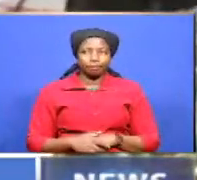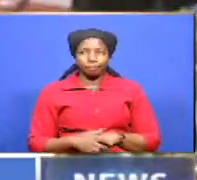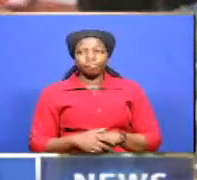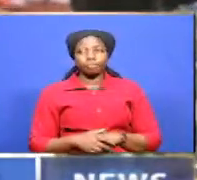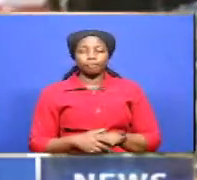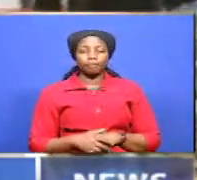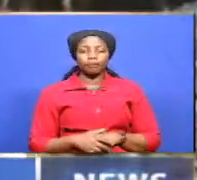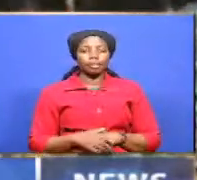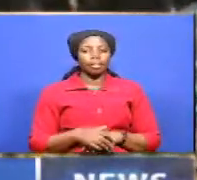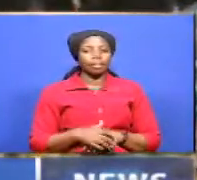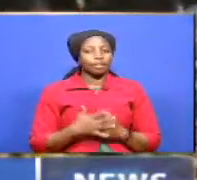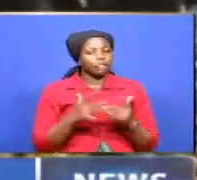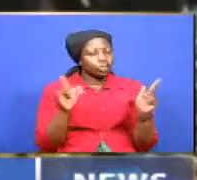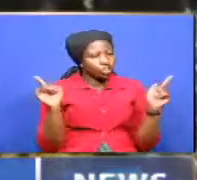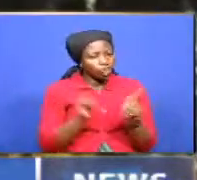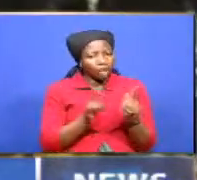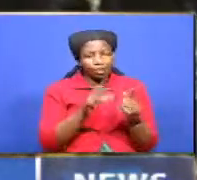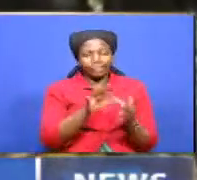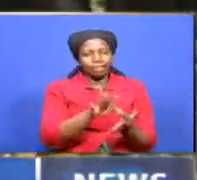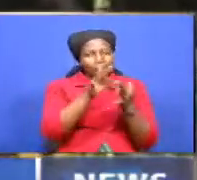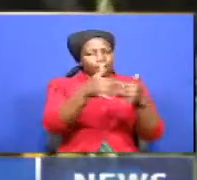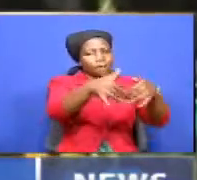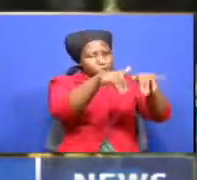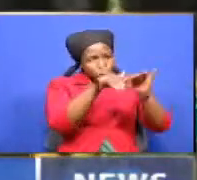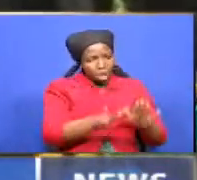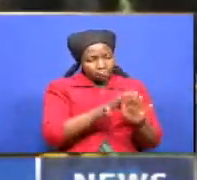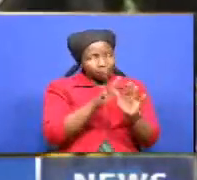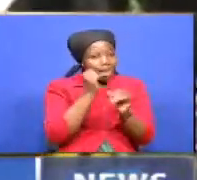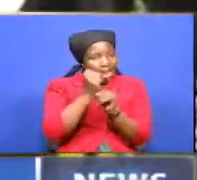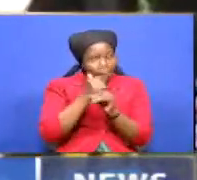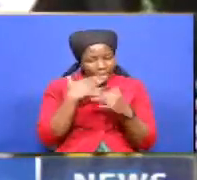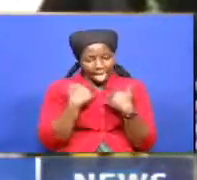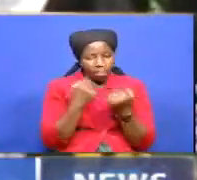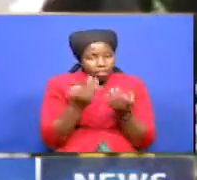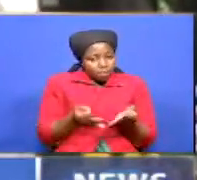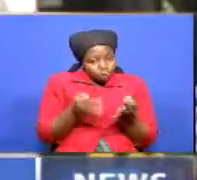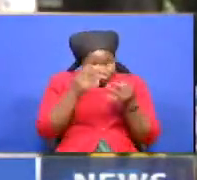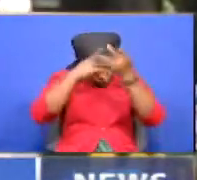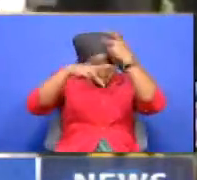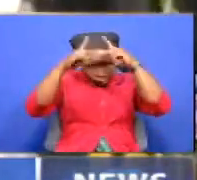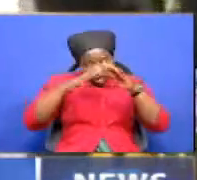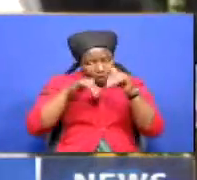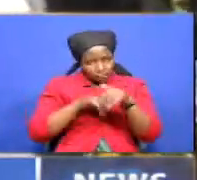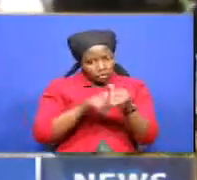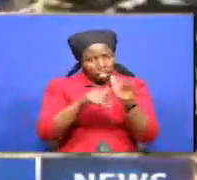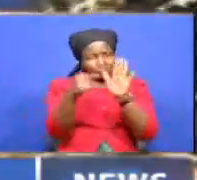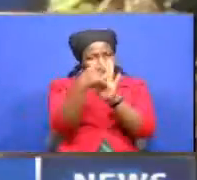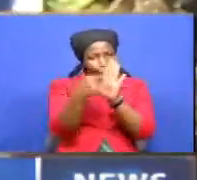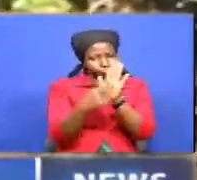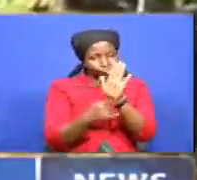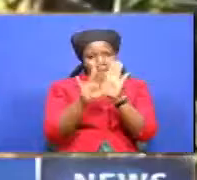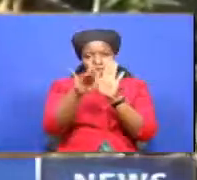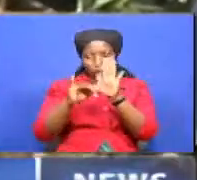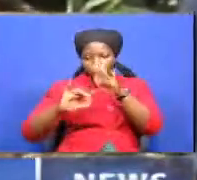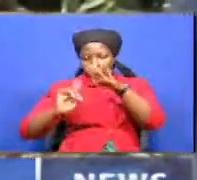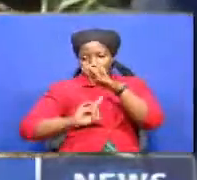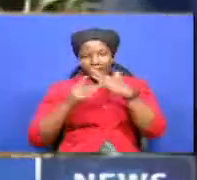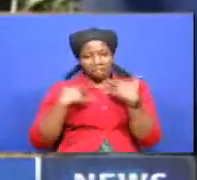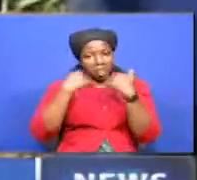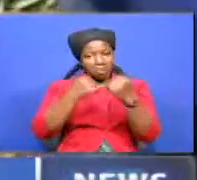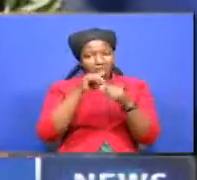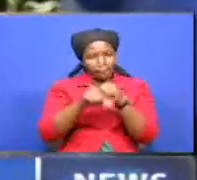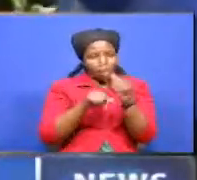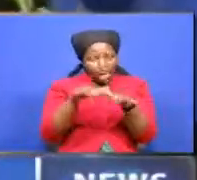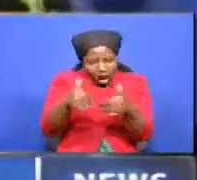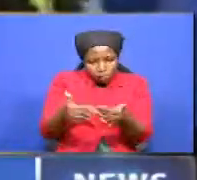The brief, unique burial performed by health professionals in adherence to guidelines issued by the Ministry of Health on handling